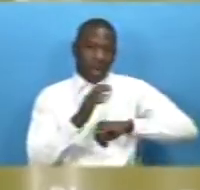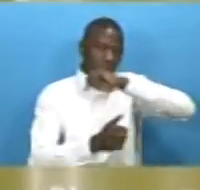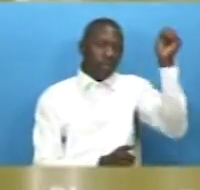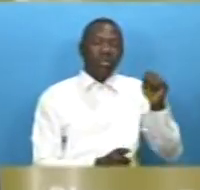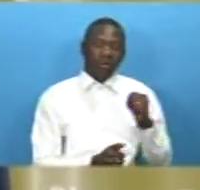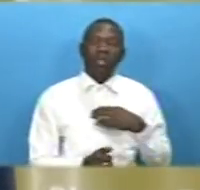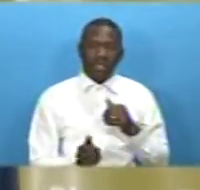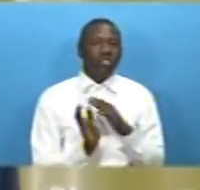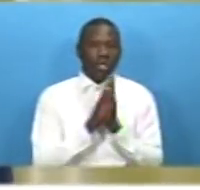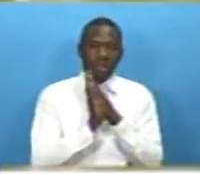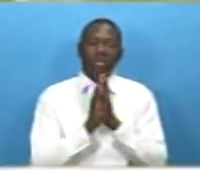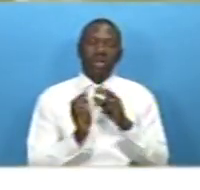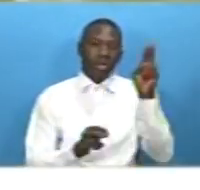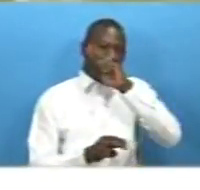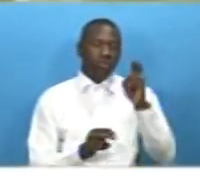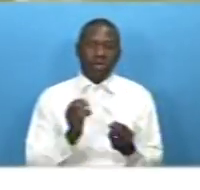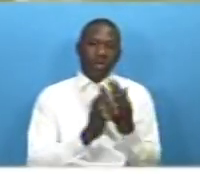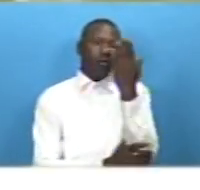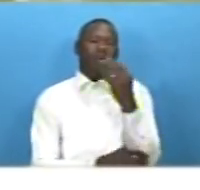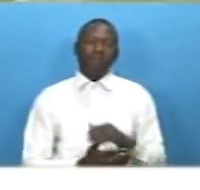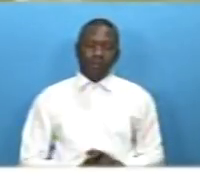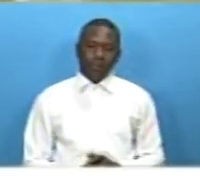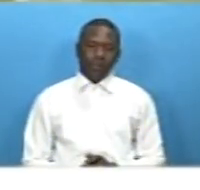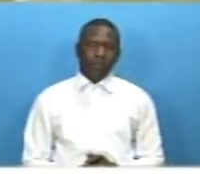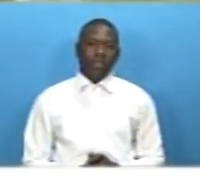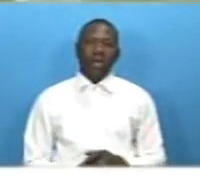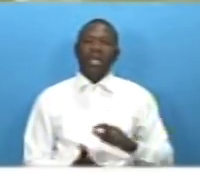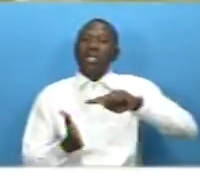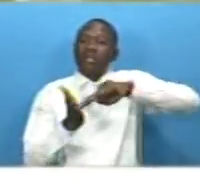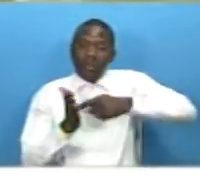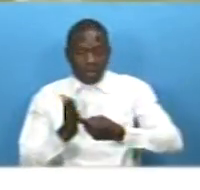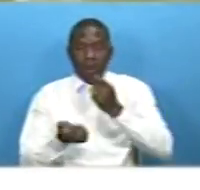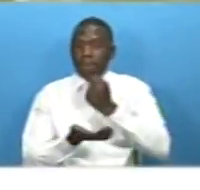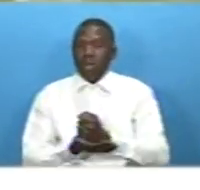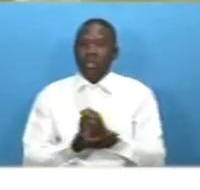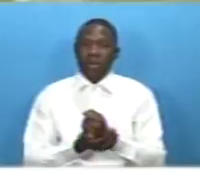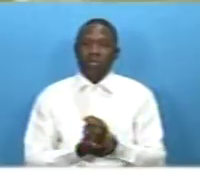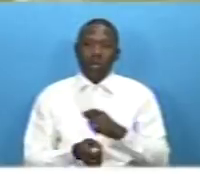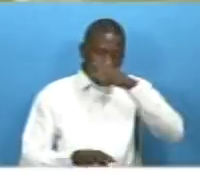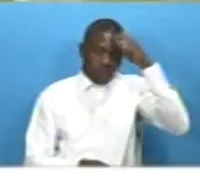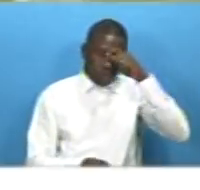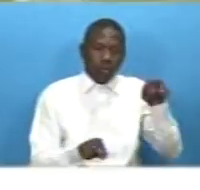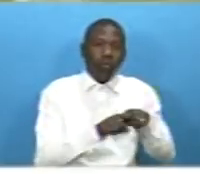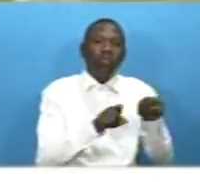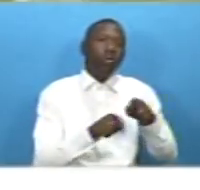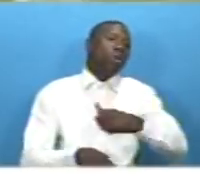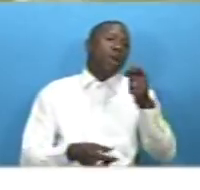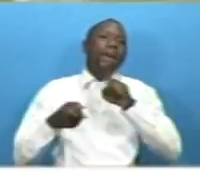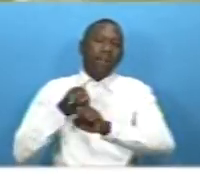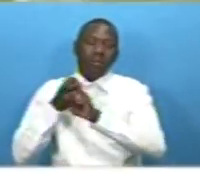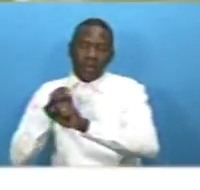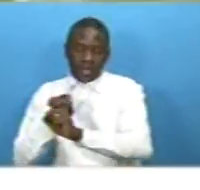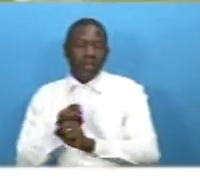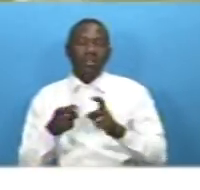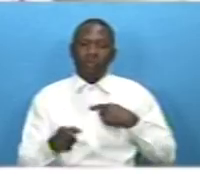development the central bank is working with other partners to disaggregate this volume into use of